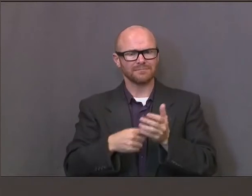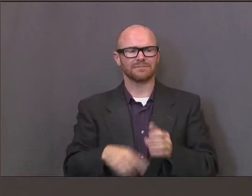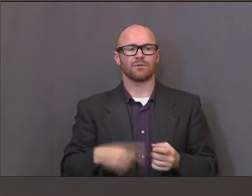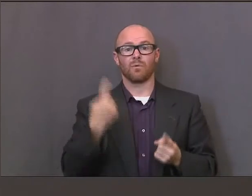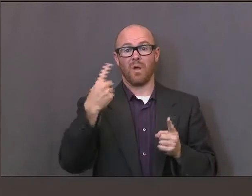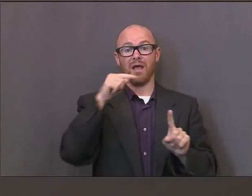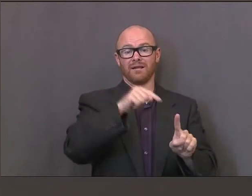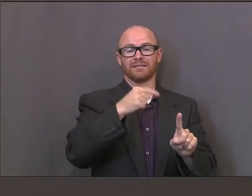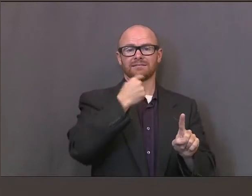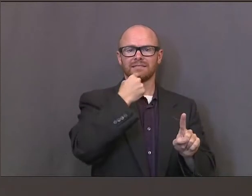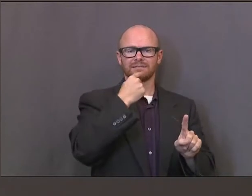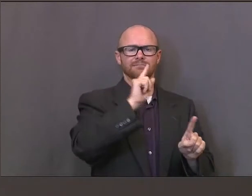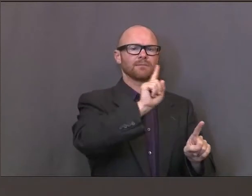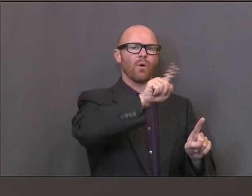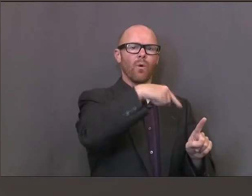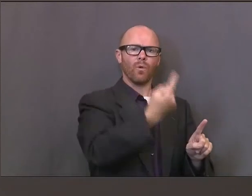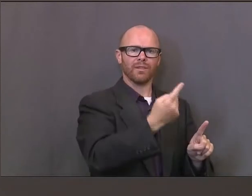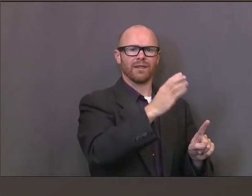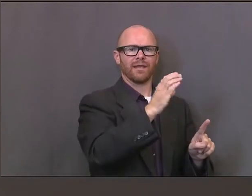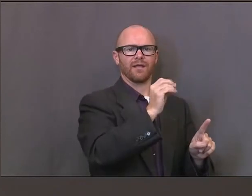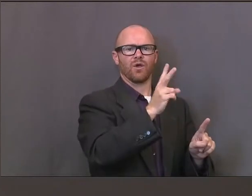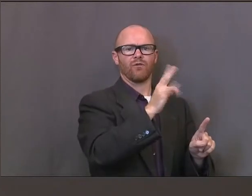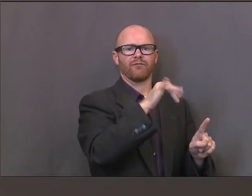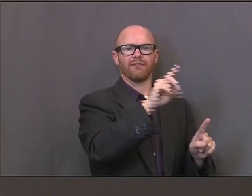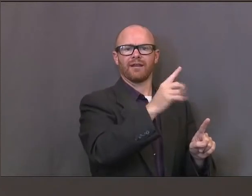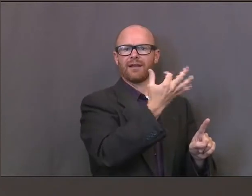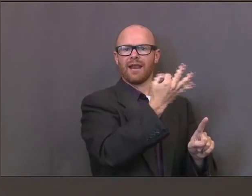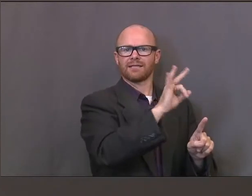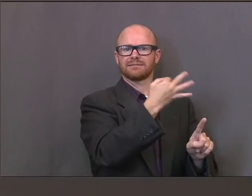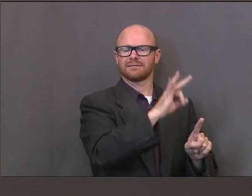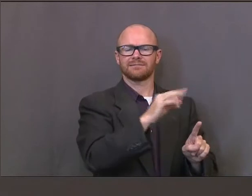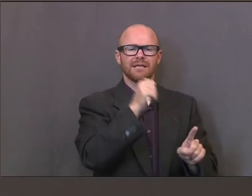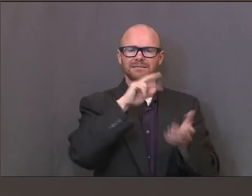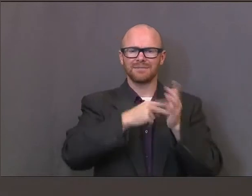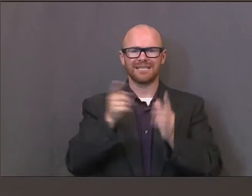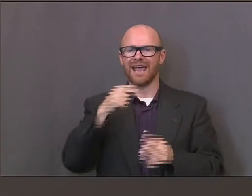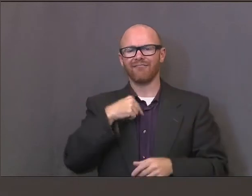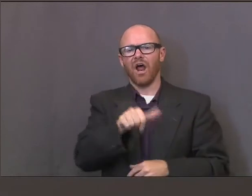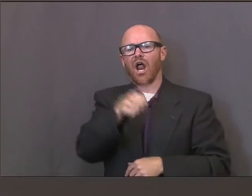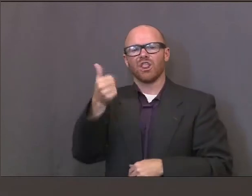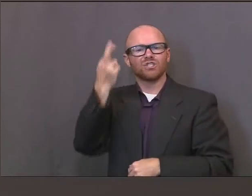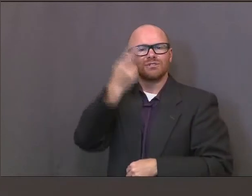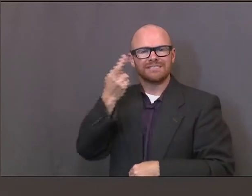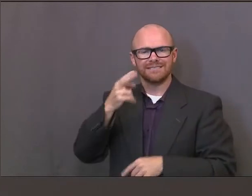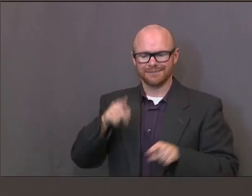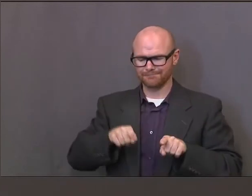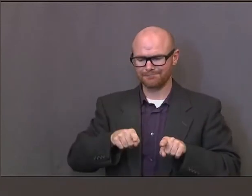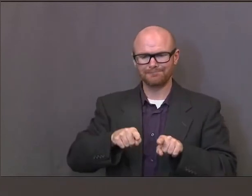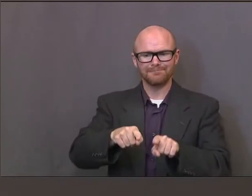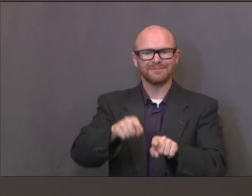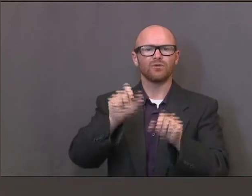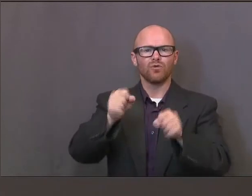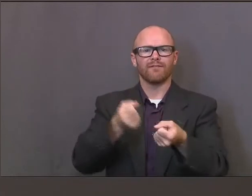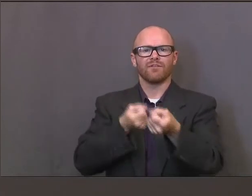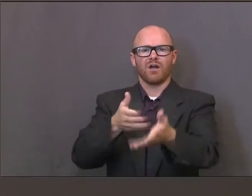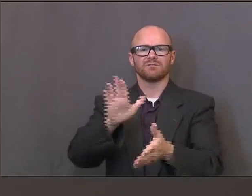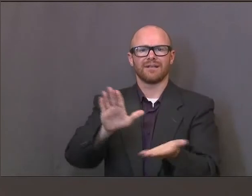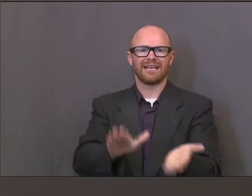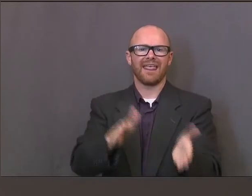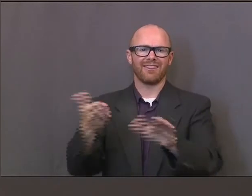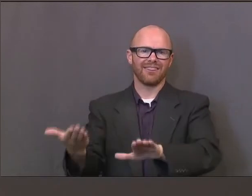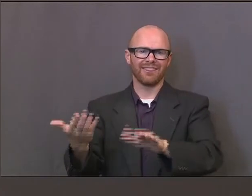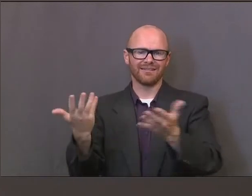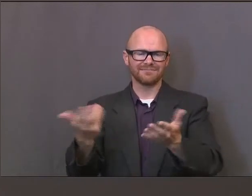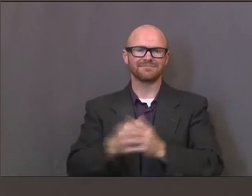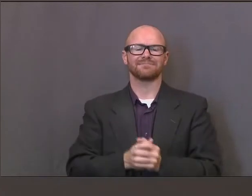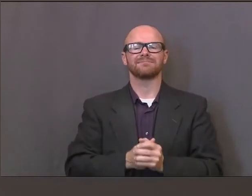only COVID-19 on it does not mean they didn't have comorbidities. And the flip side of that is just because they did doesn't mean they have to be put